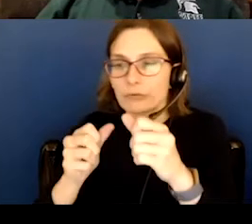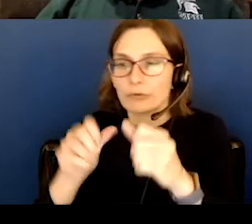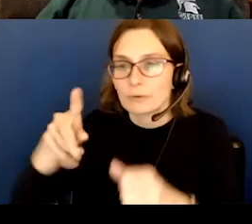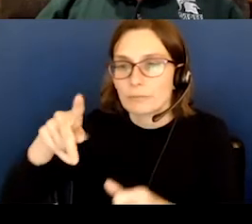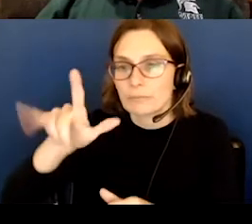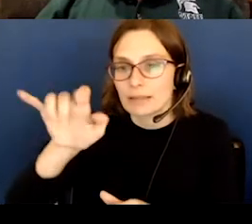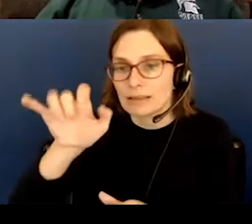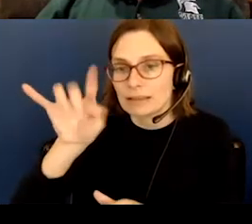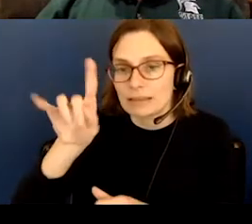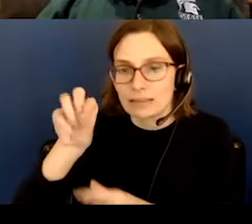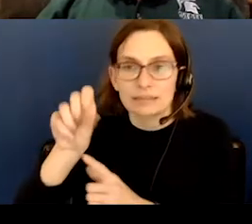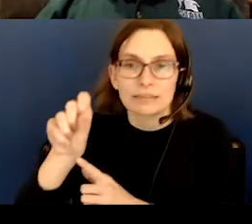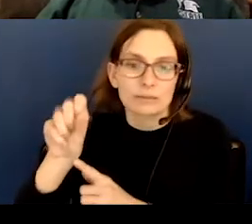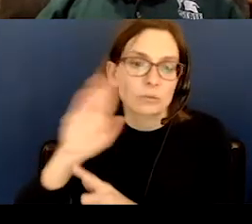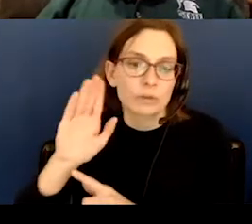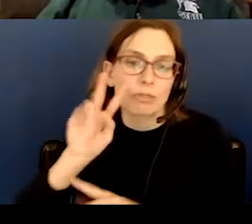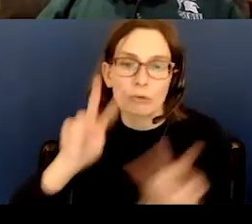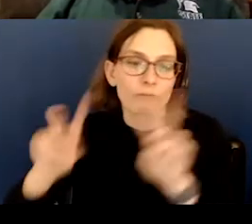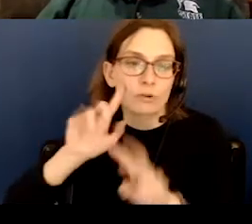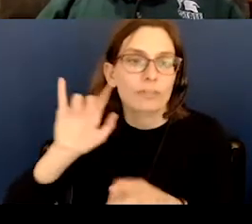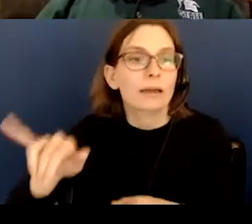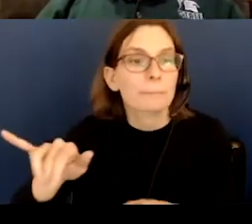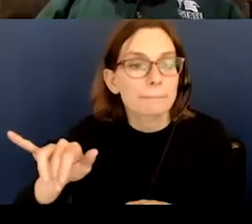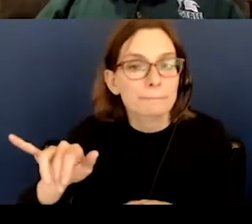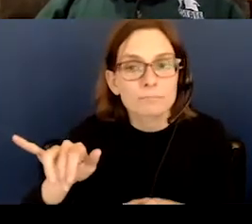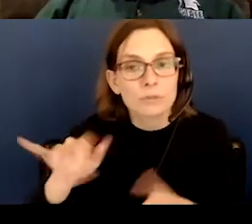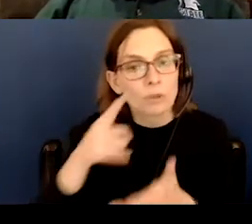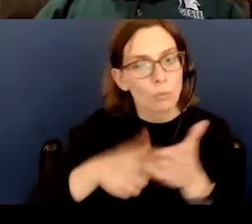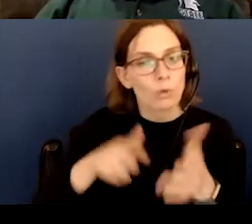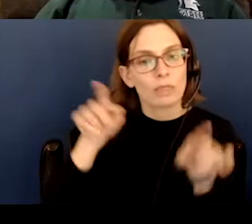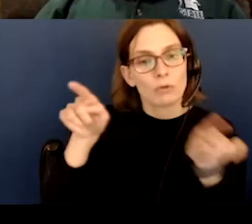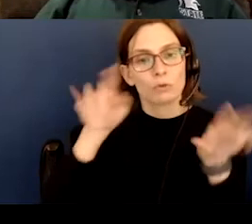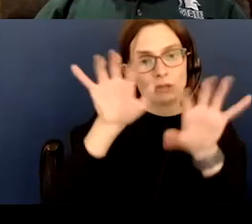That'll be something to look out for. And here are what these look like.